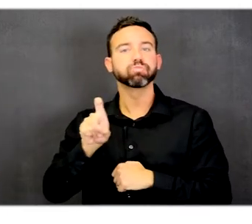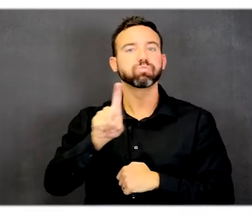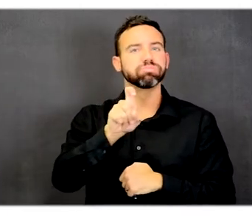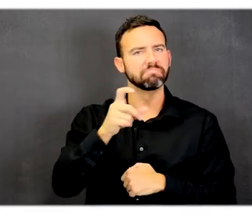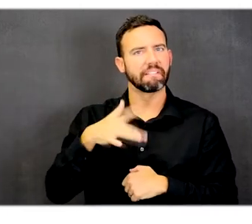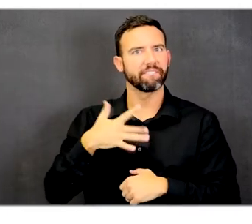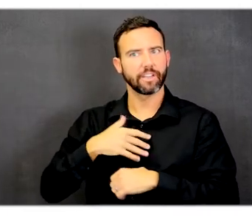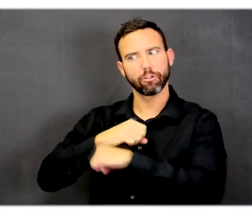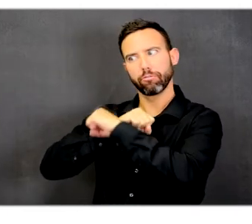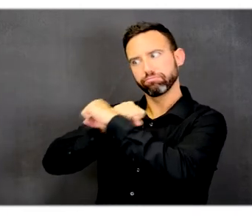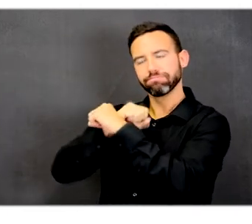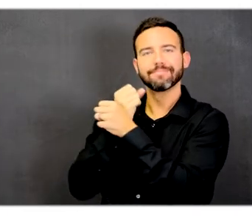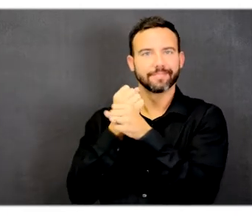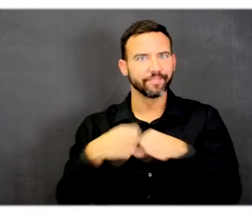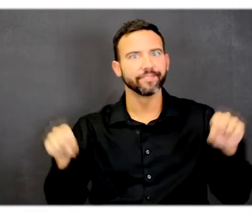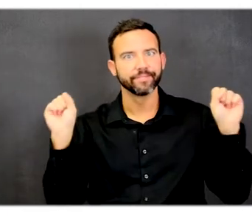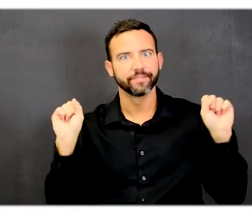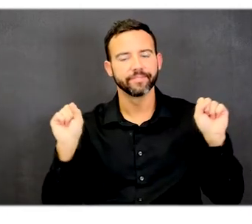on the facility site.